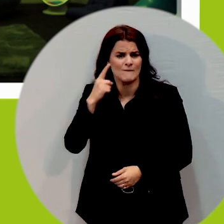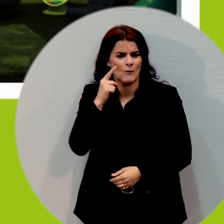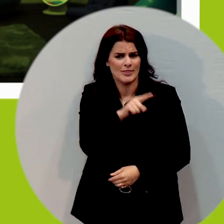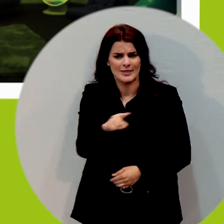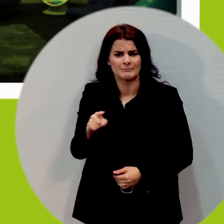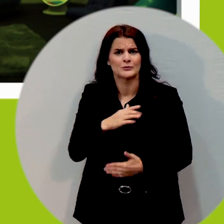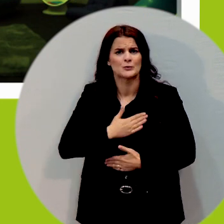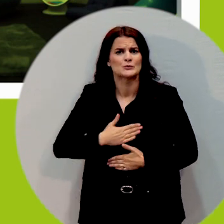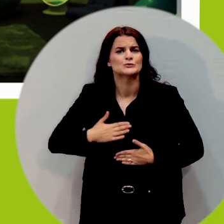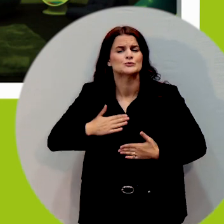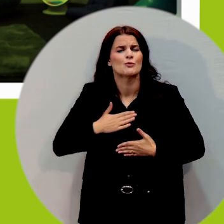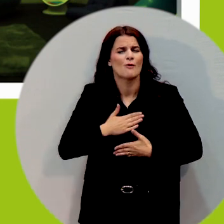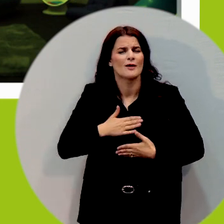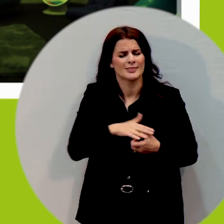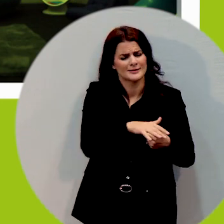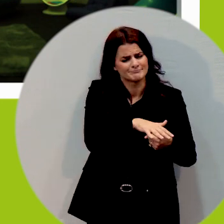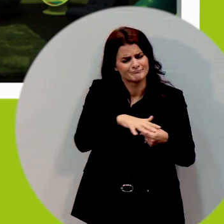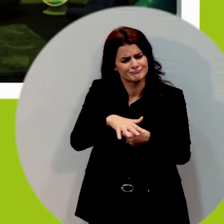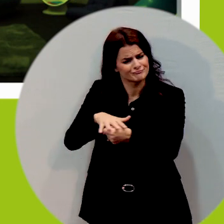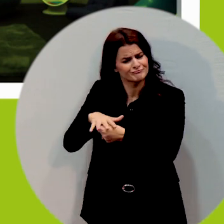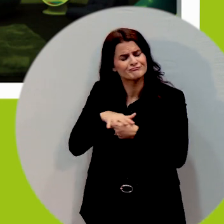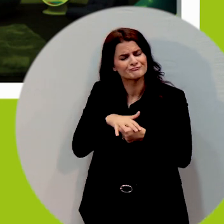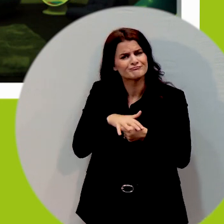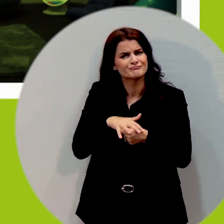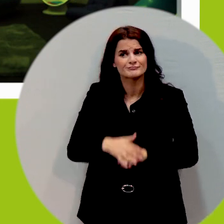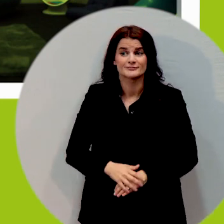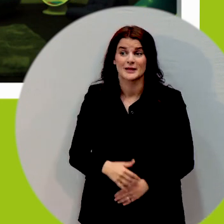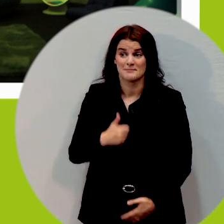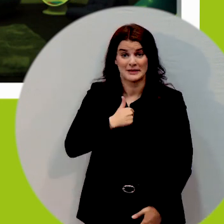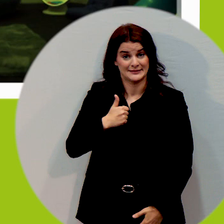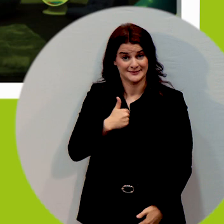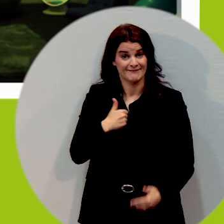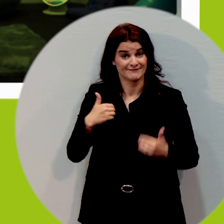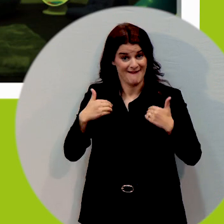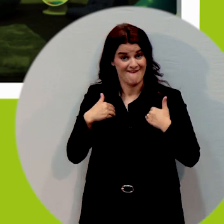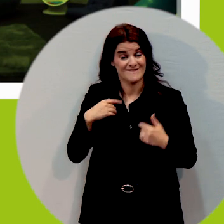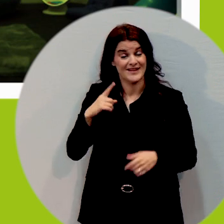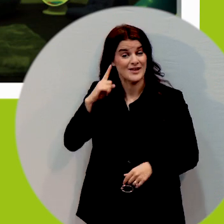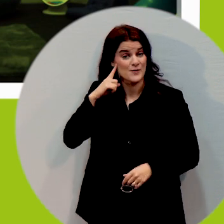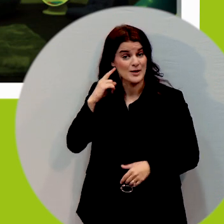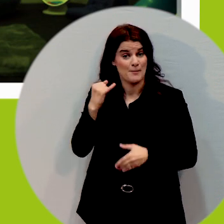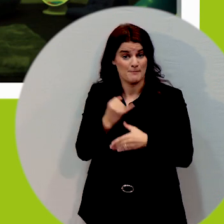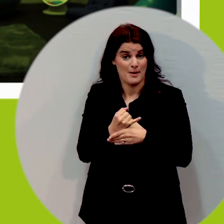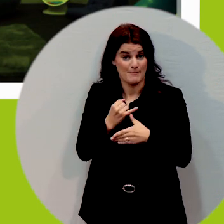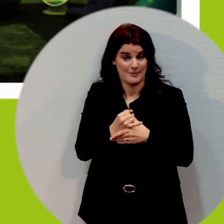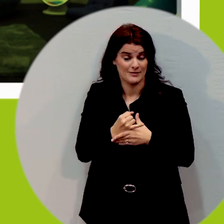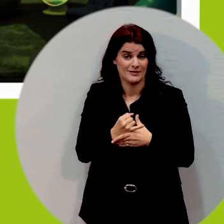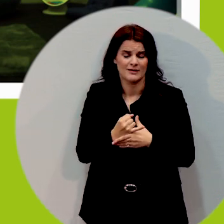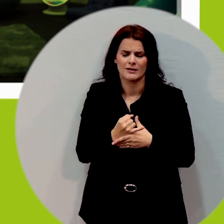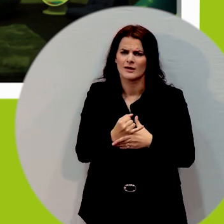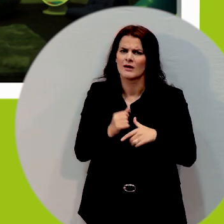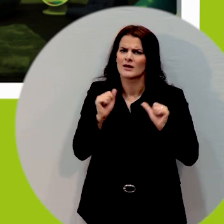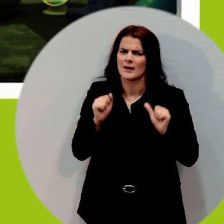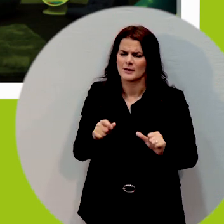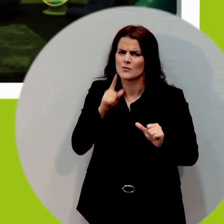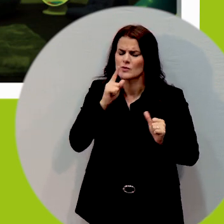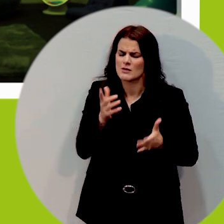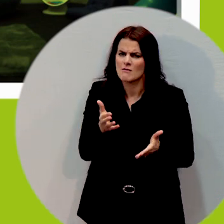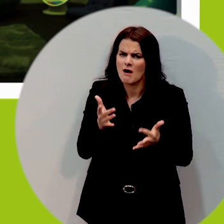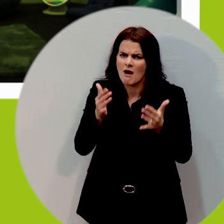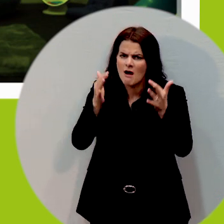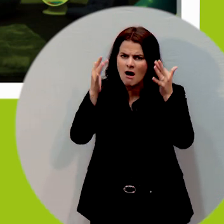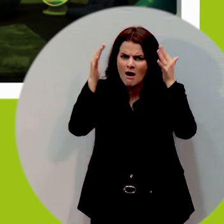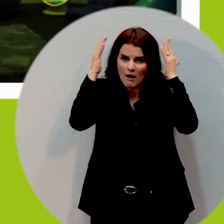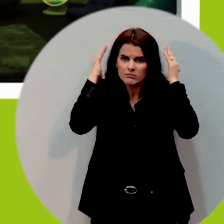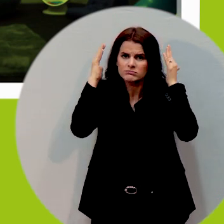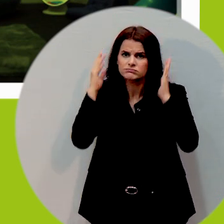hearing impairment it can be very very overwhelming autistic individuals they may just need